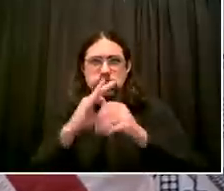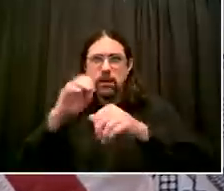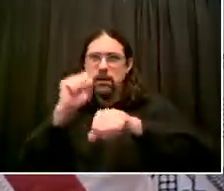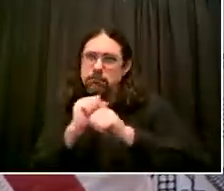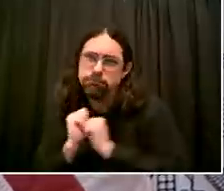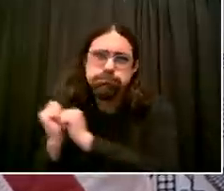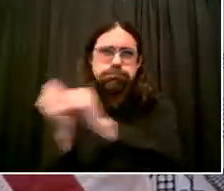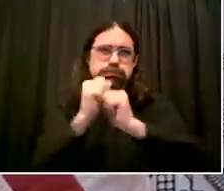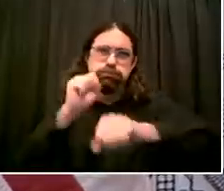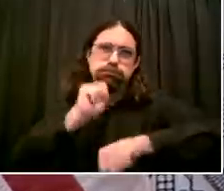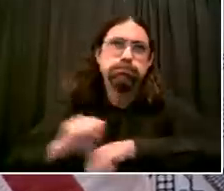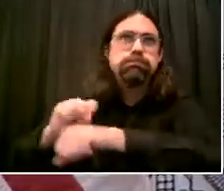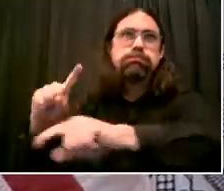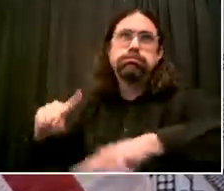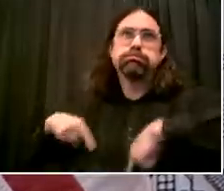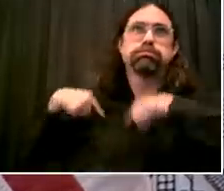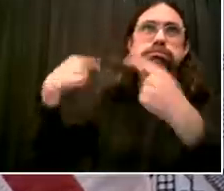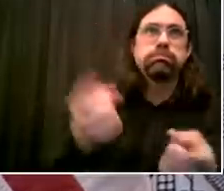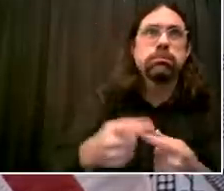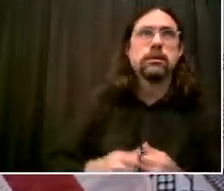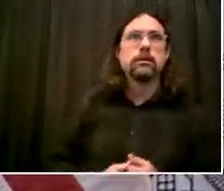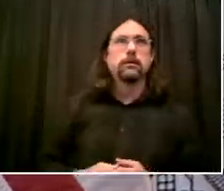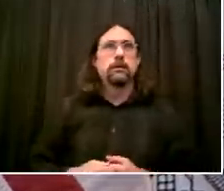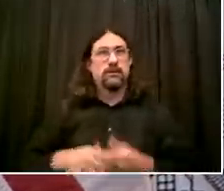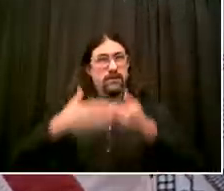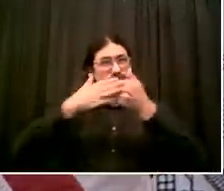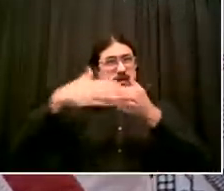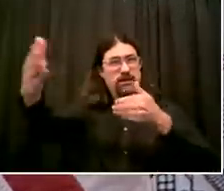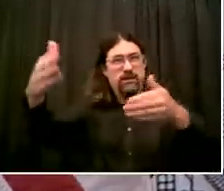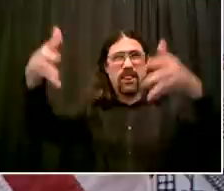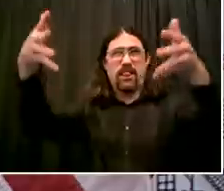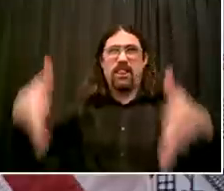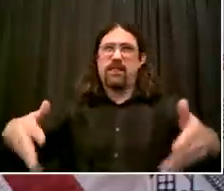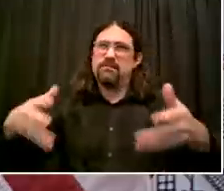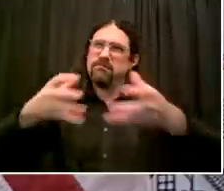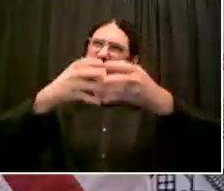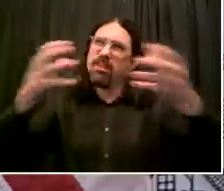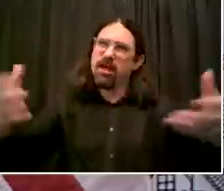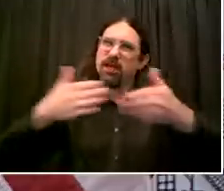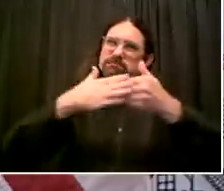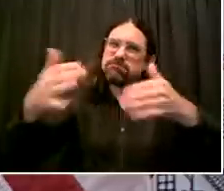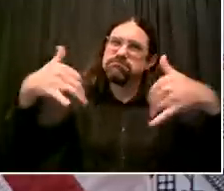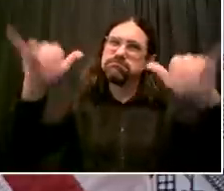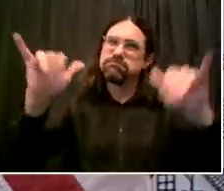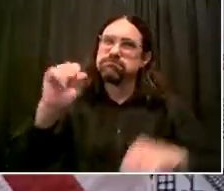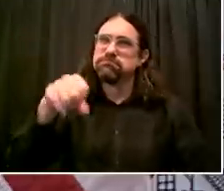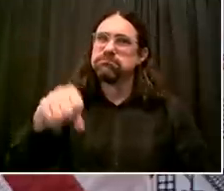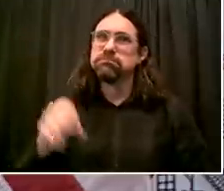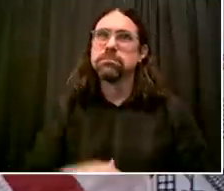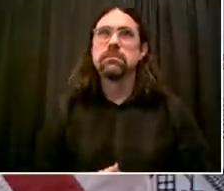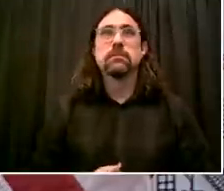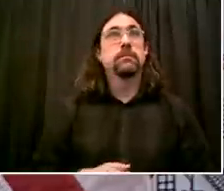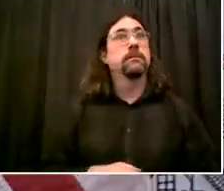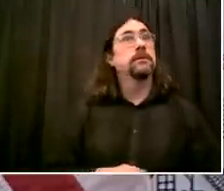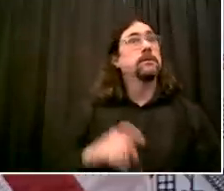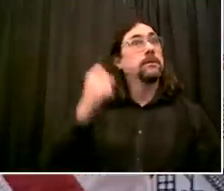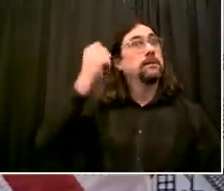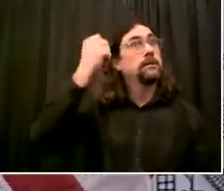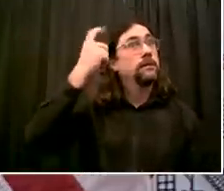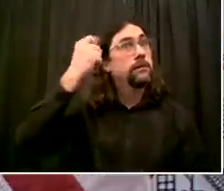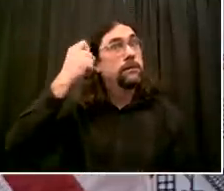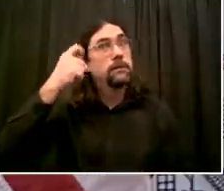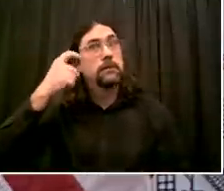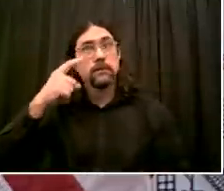We based on the really good indicators we've seen today and for days and days before that, I'm very